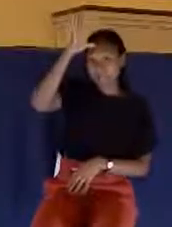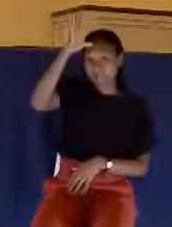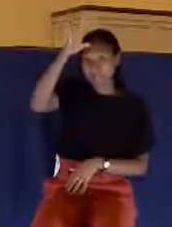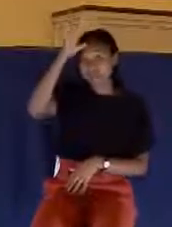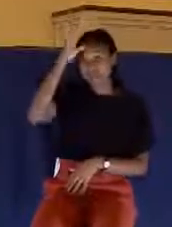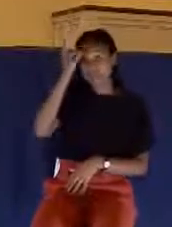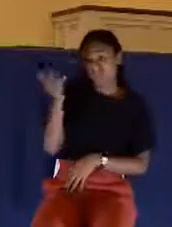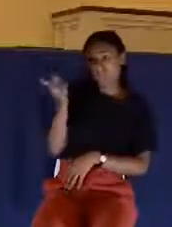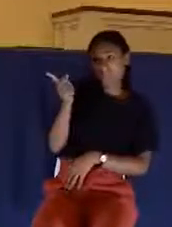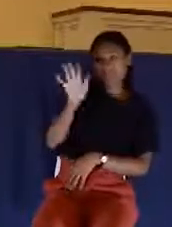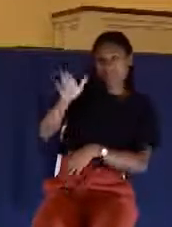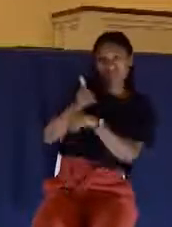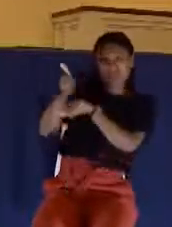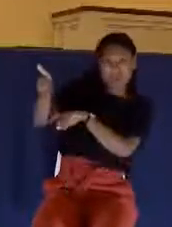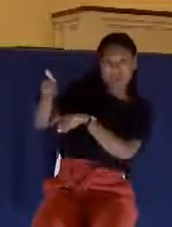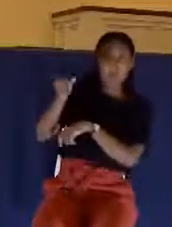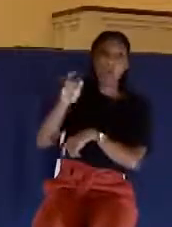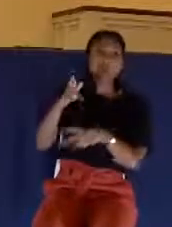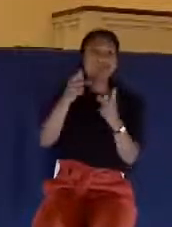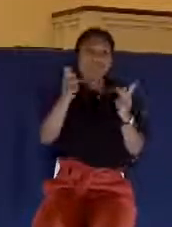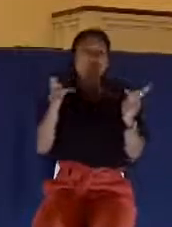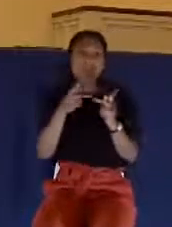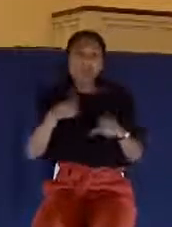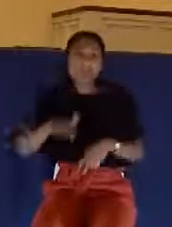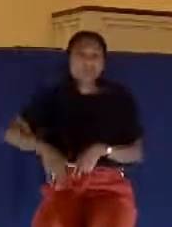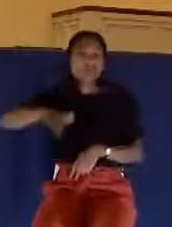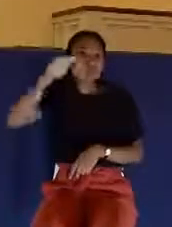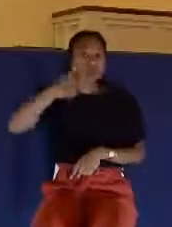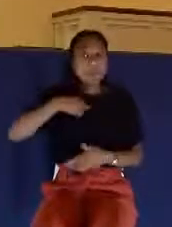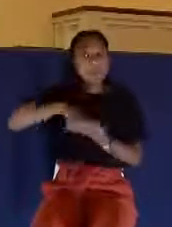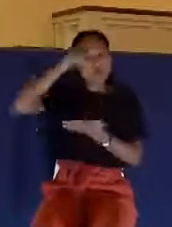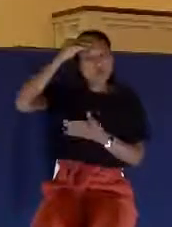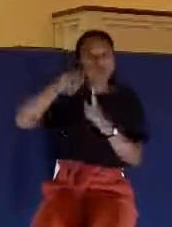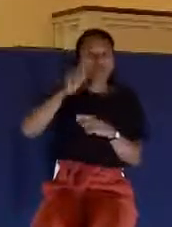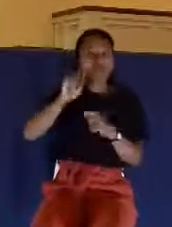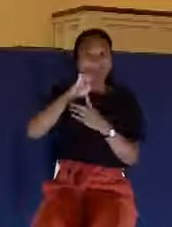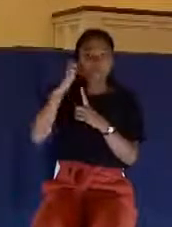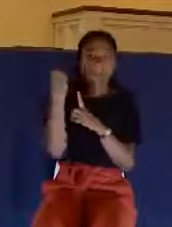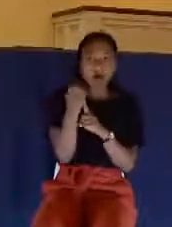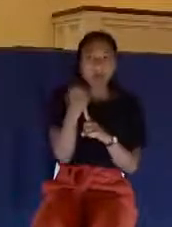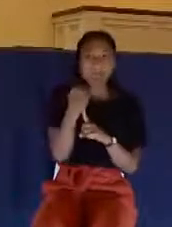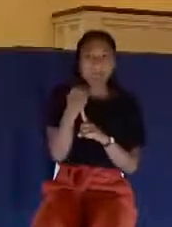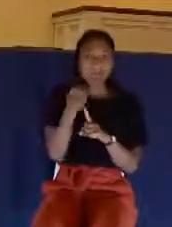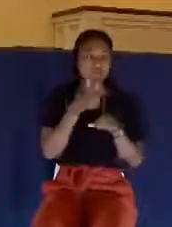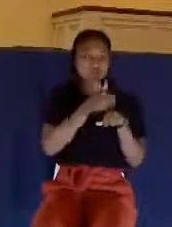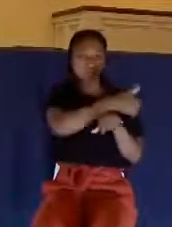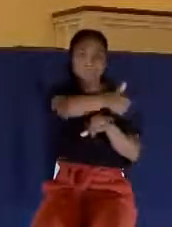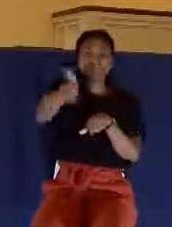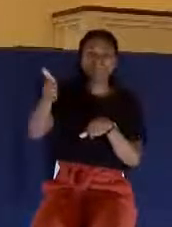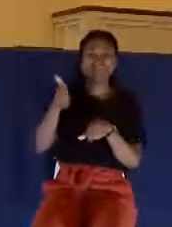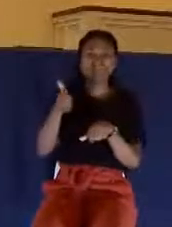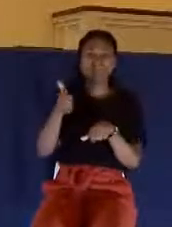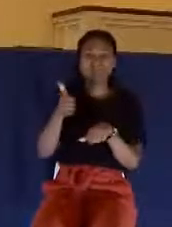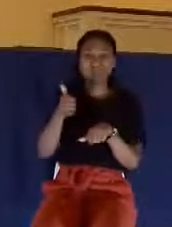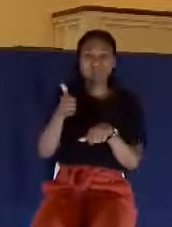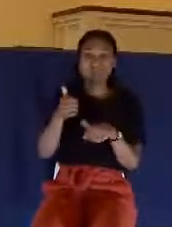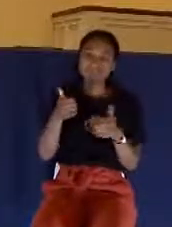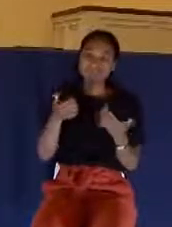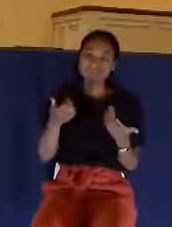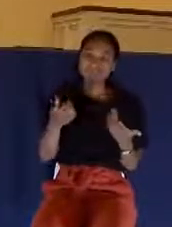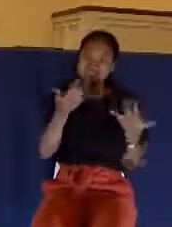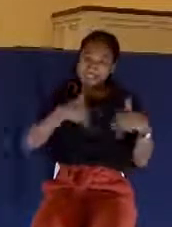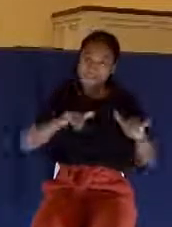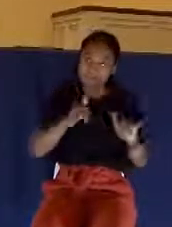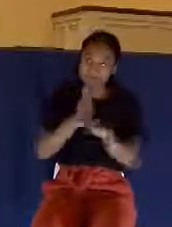raise me right. It was a place where I was raised. I learned all these things from the environment that I was put in, which, again, points to God. God,